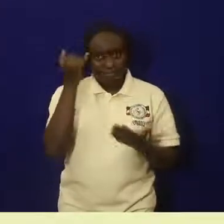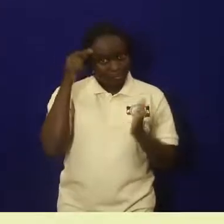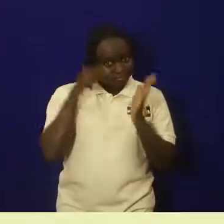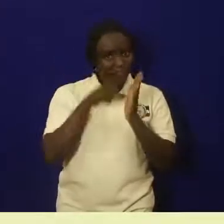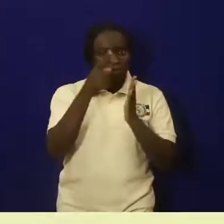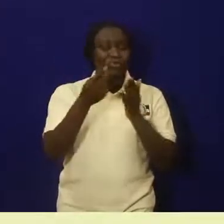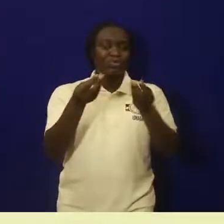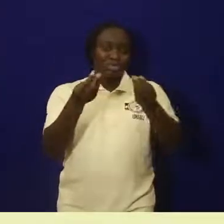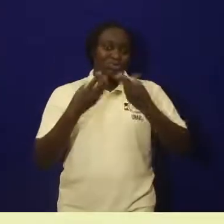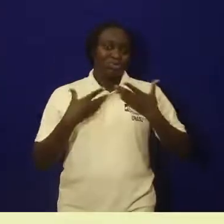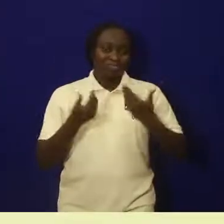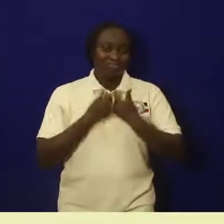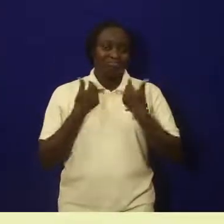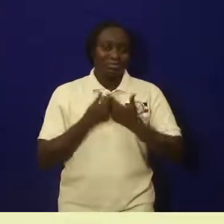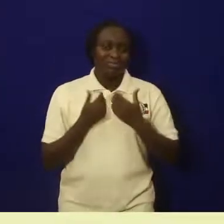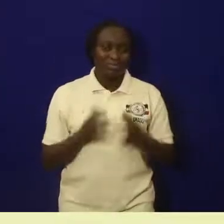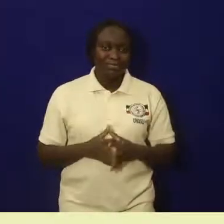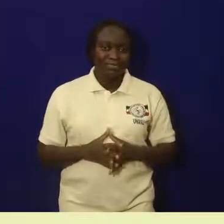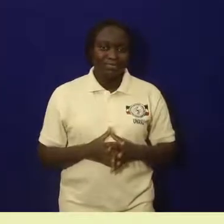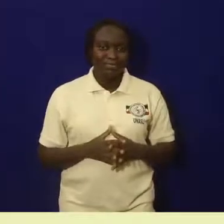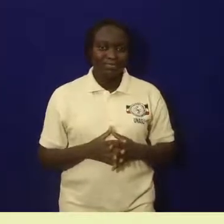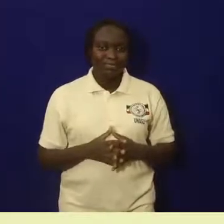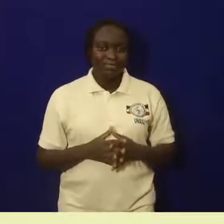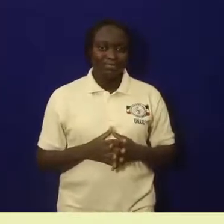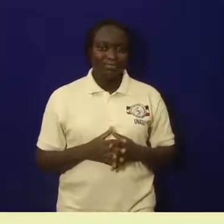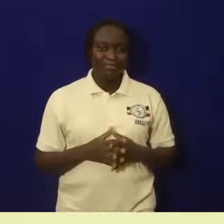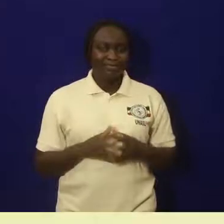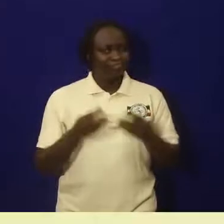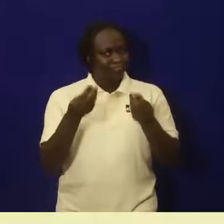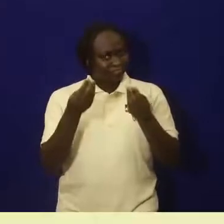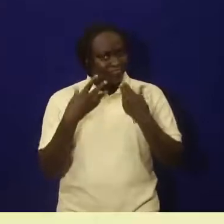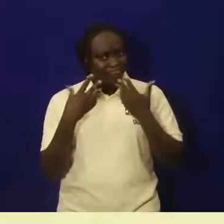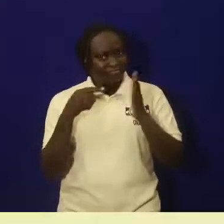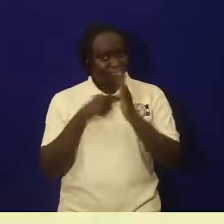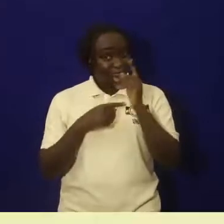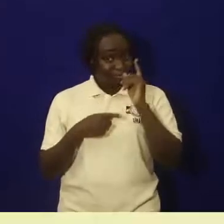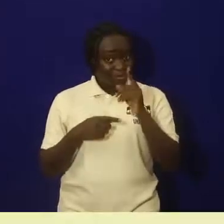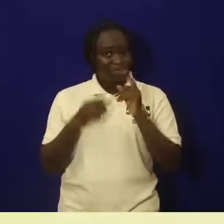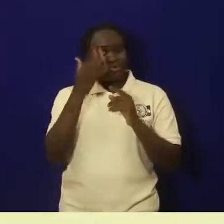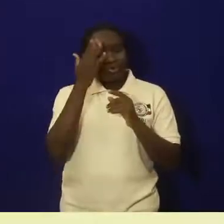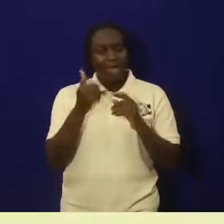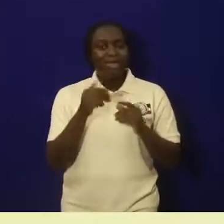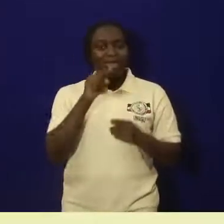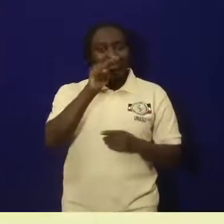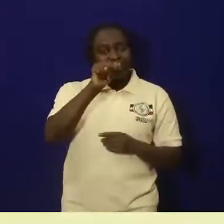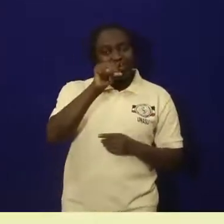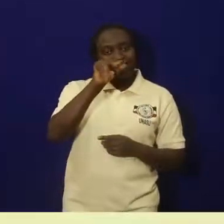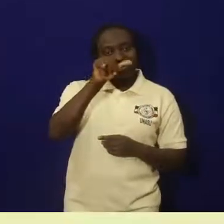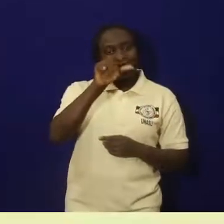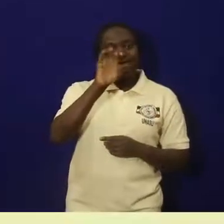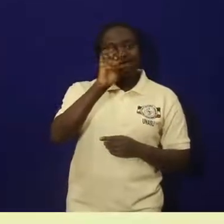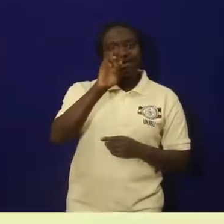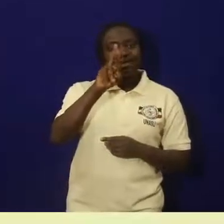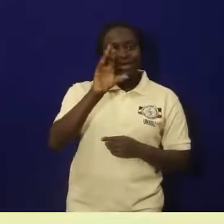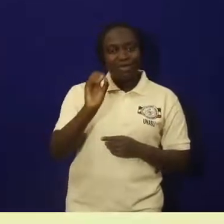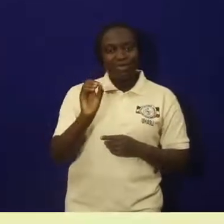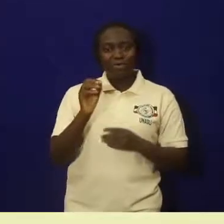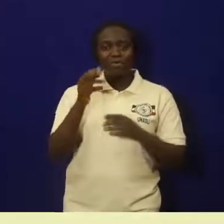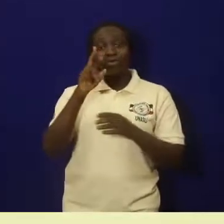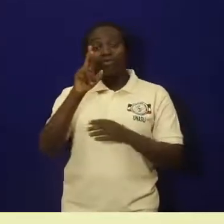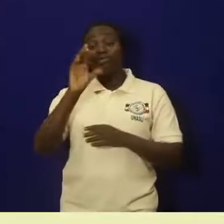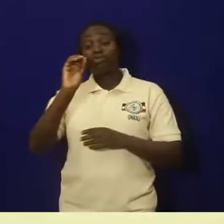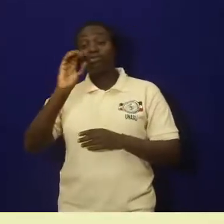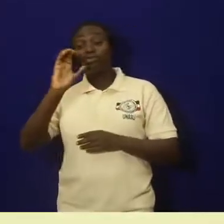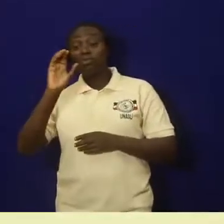Suggest one reason why Neuro-Roch paintings should